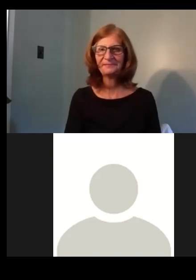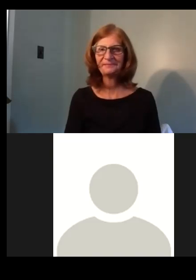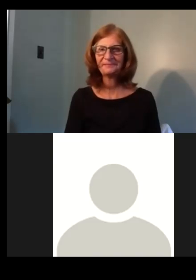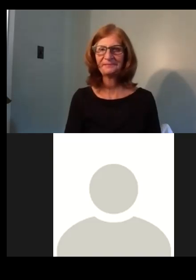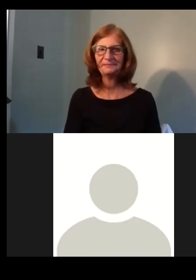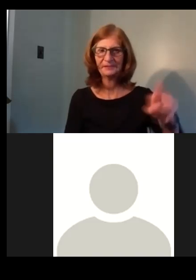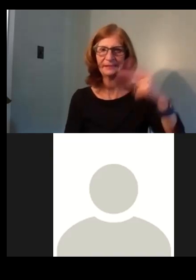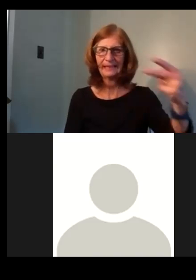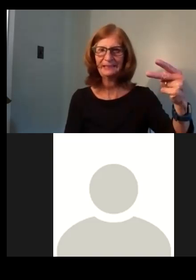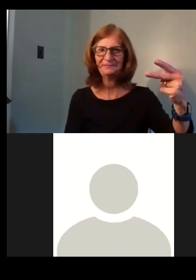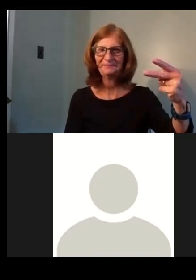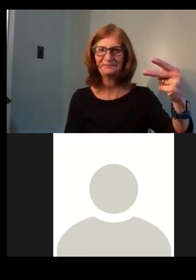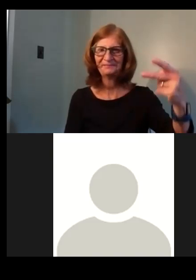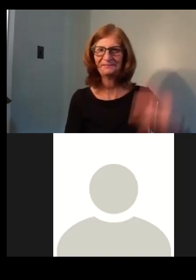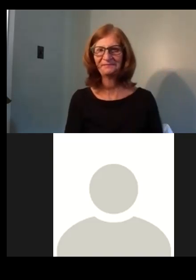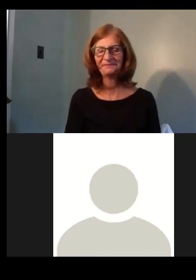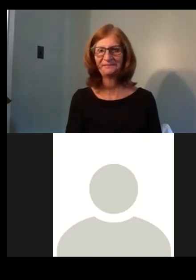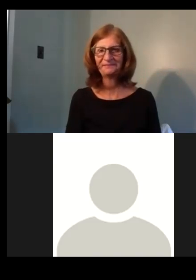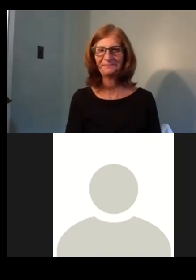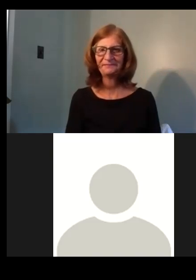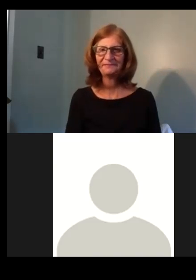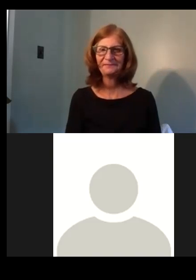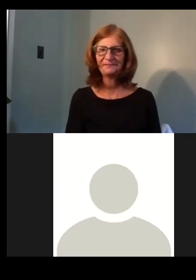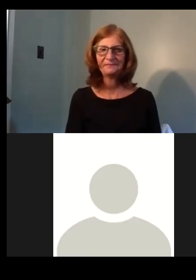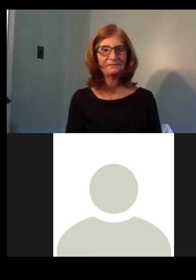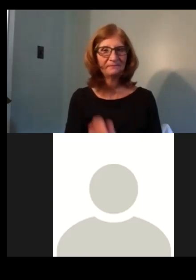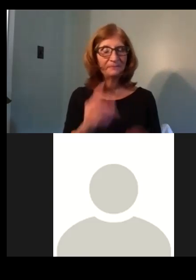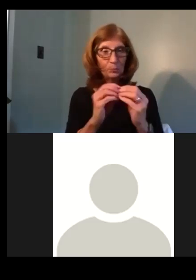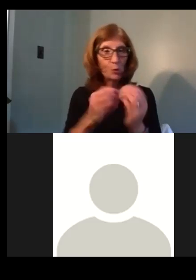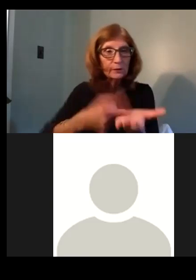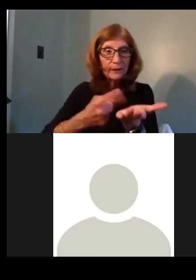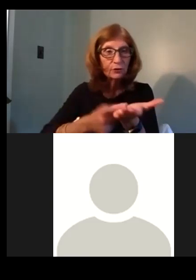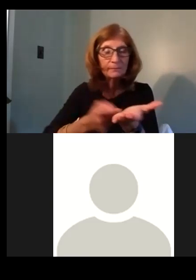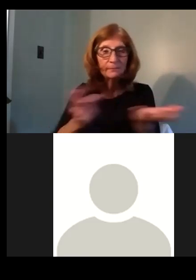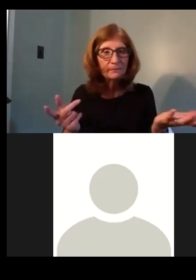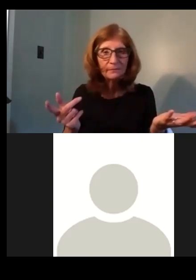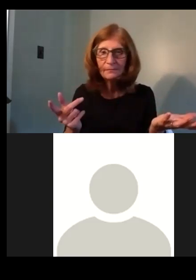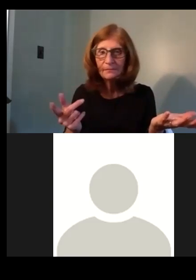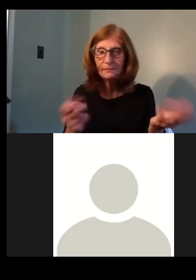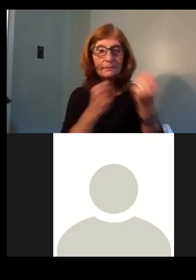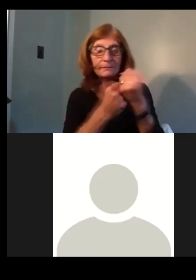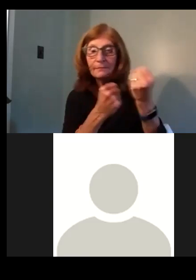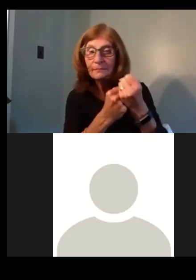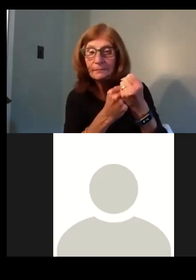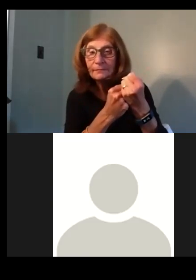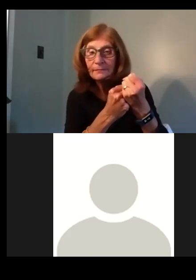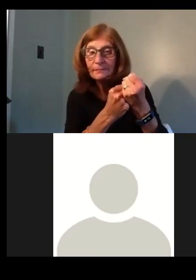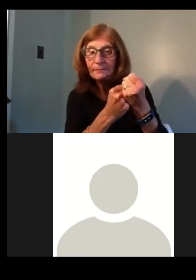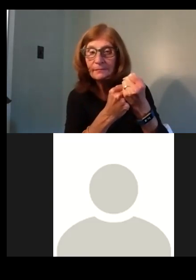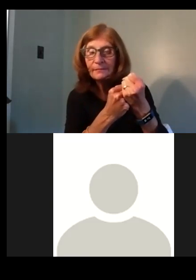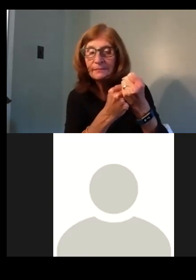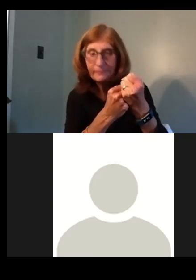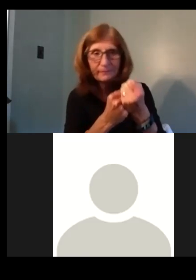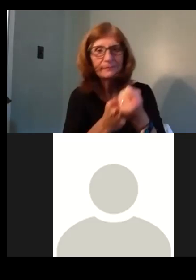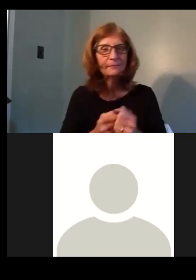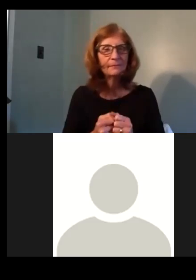Second. Thanks, Jody. Uh, any further discussion? All those in favor? Aye. Aye.